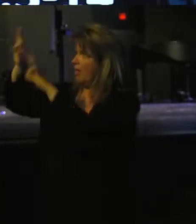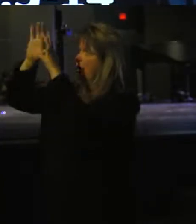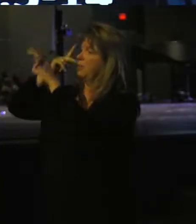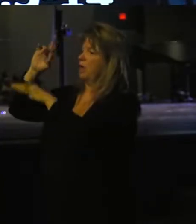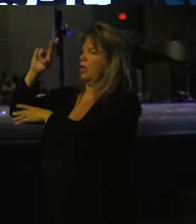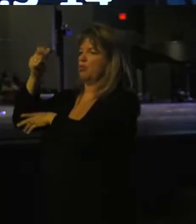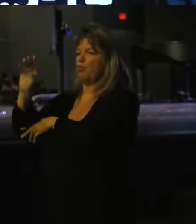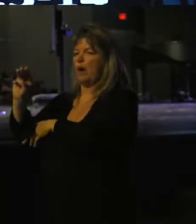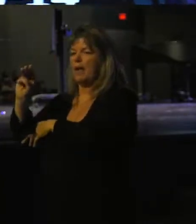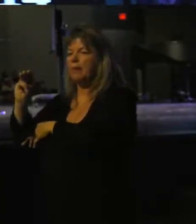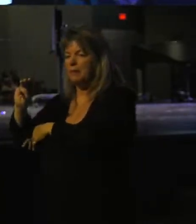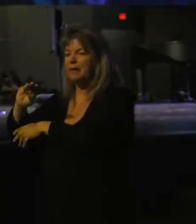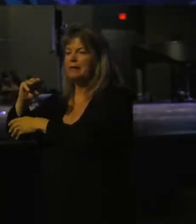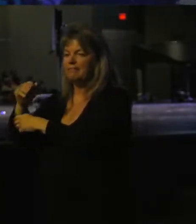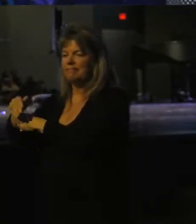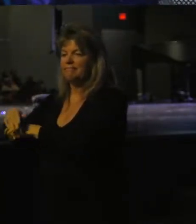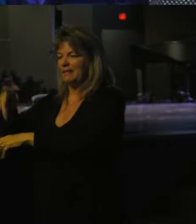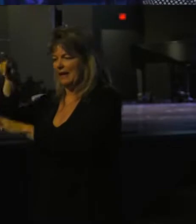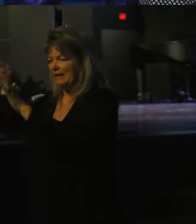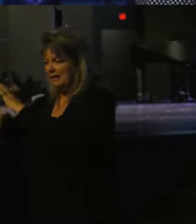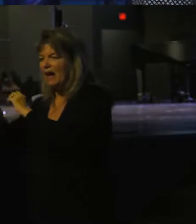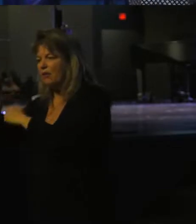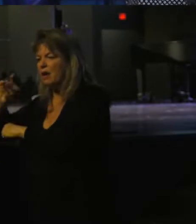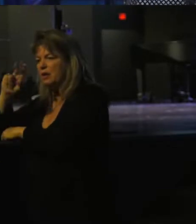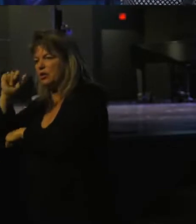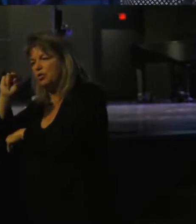ram and he sacrificed the ram instead of his son, Isaac.